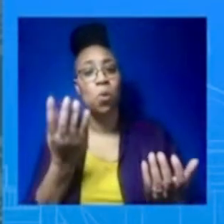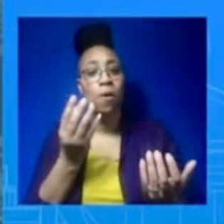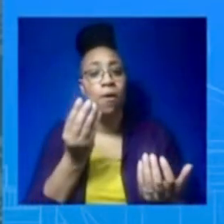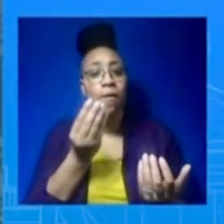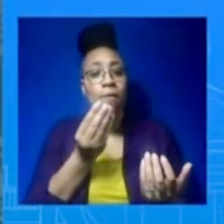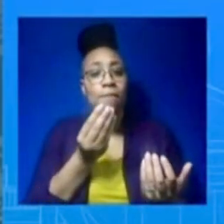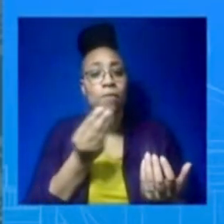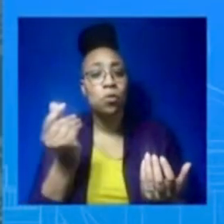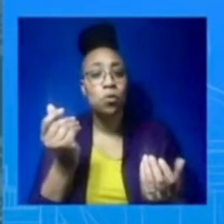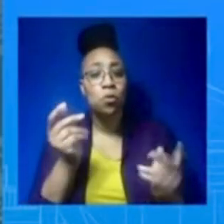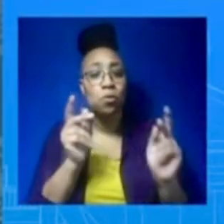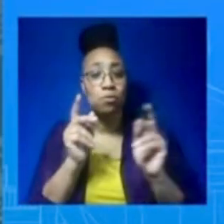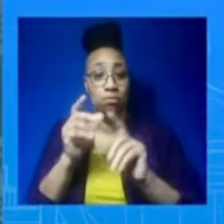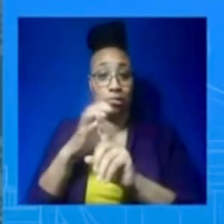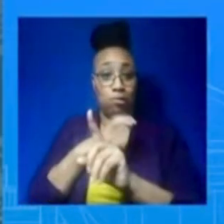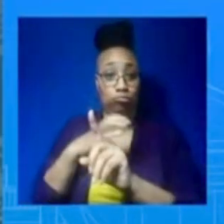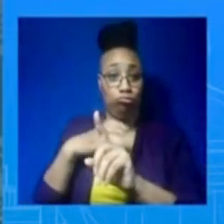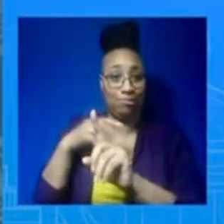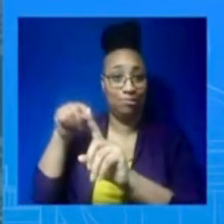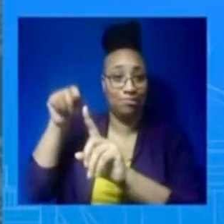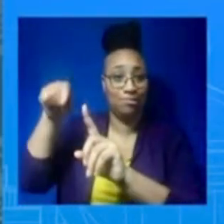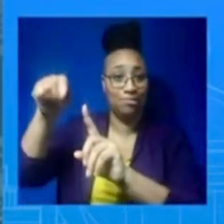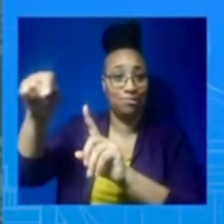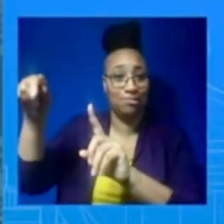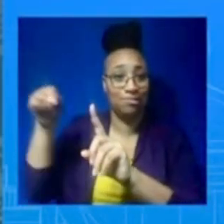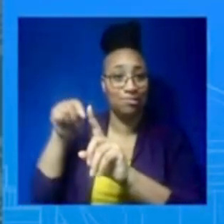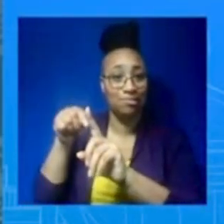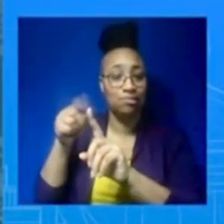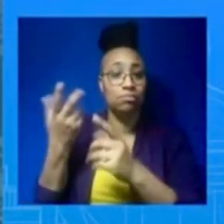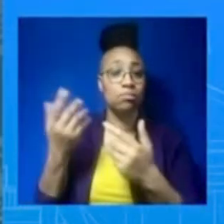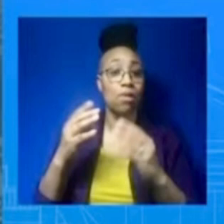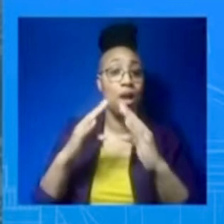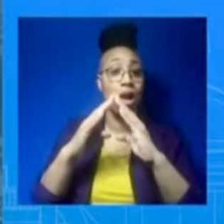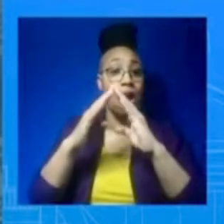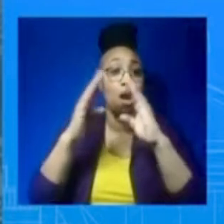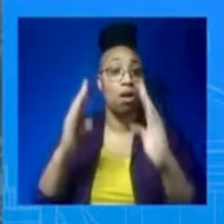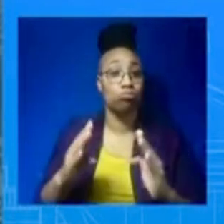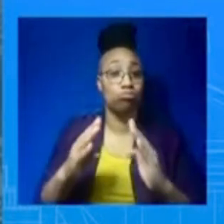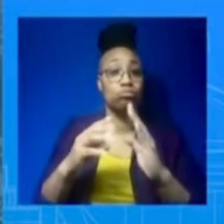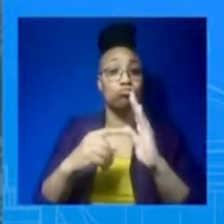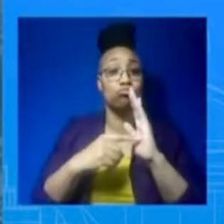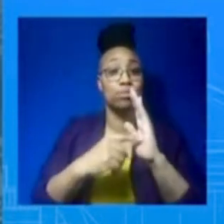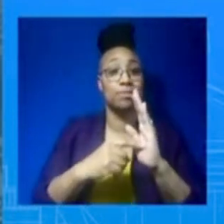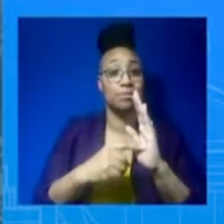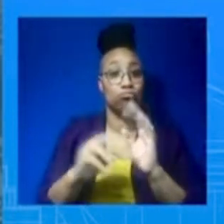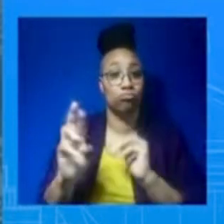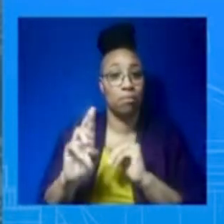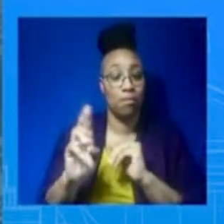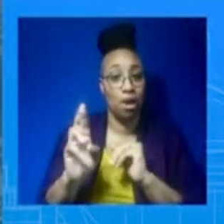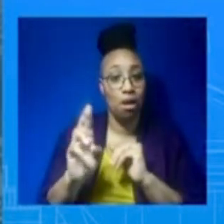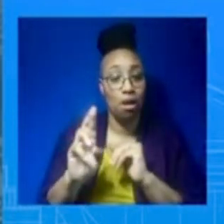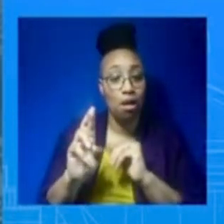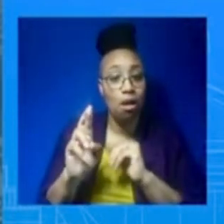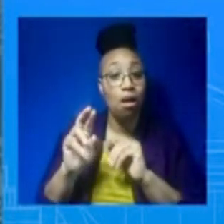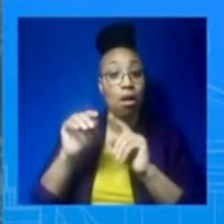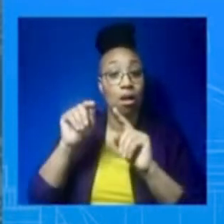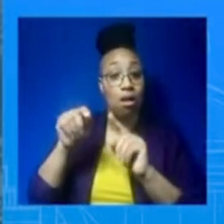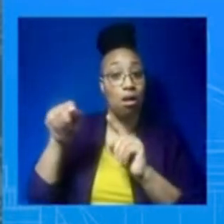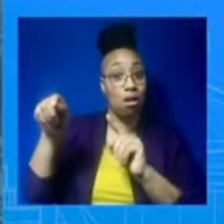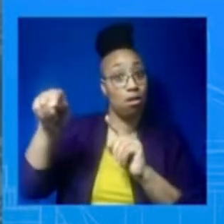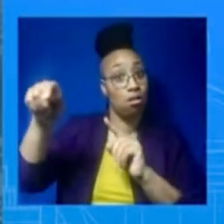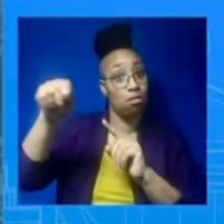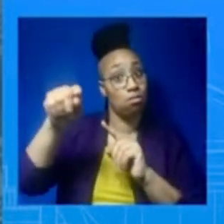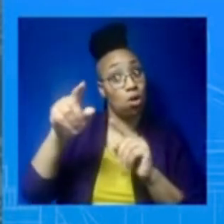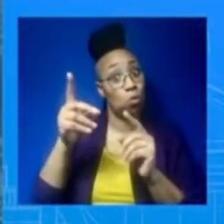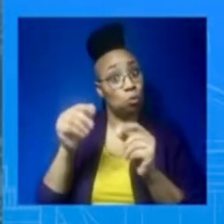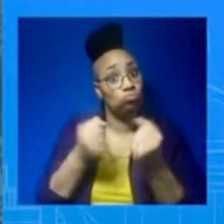have expressed publicly their concerns about support for Ukraine. But if you talk to the House leadership, you won't hear that. And you certainly aren't going to